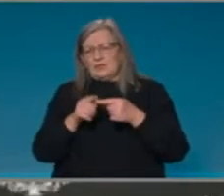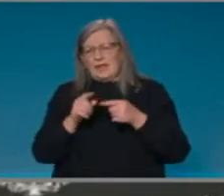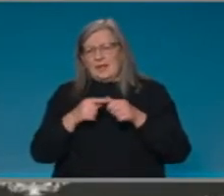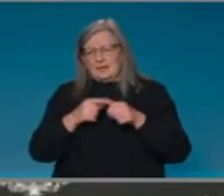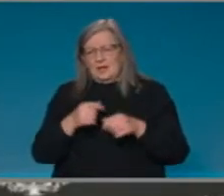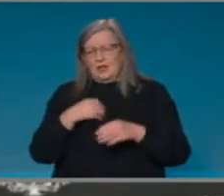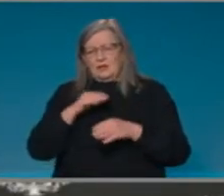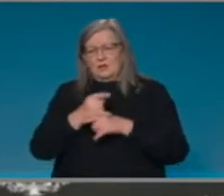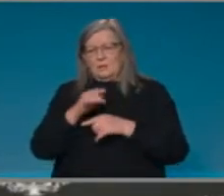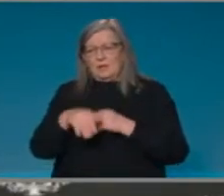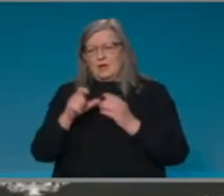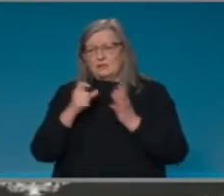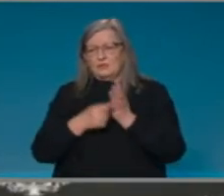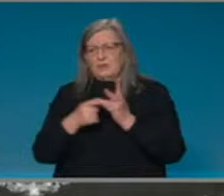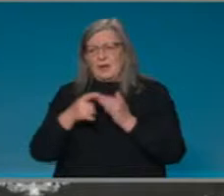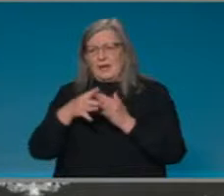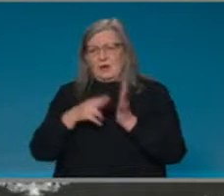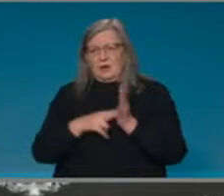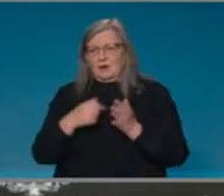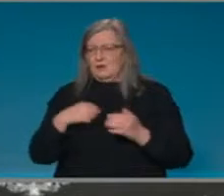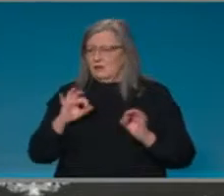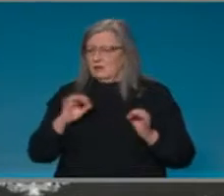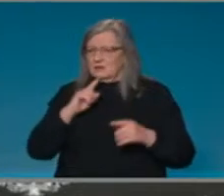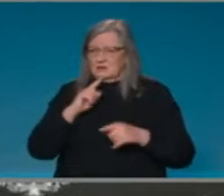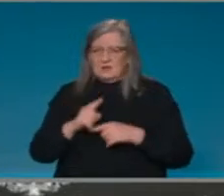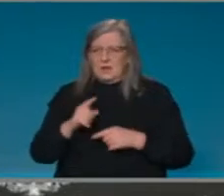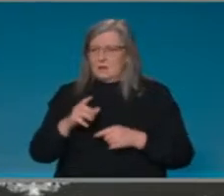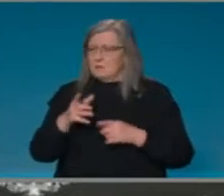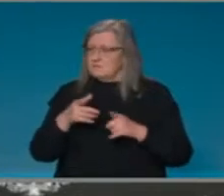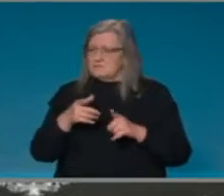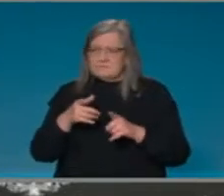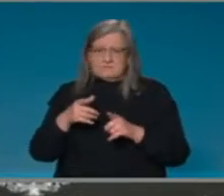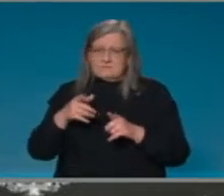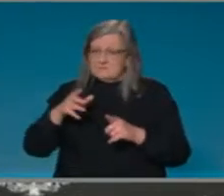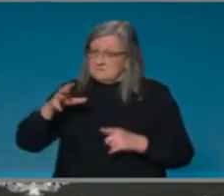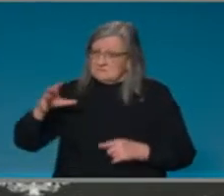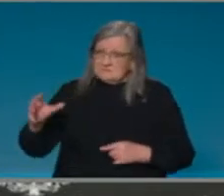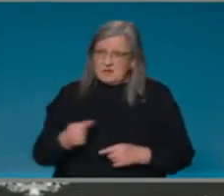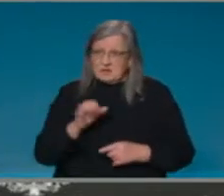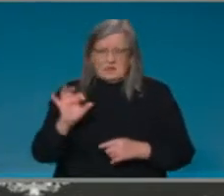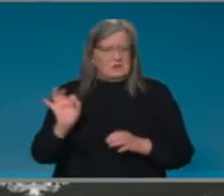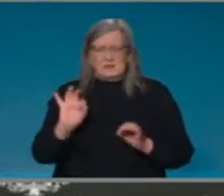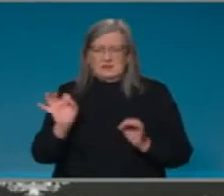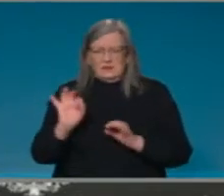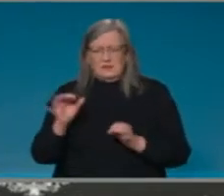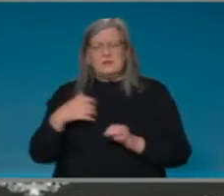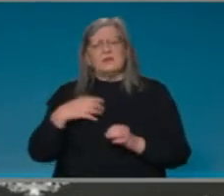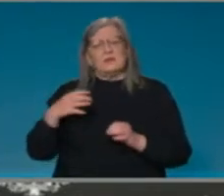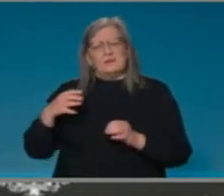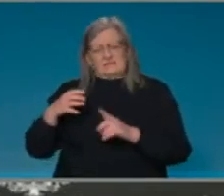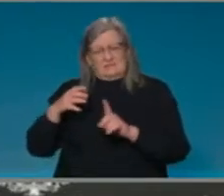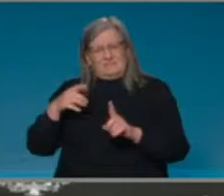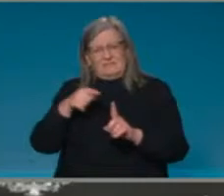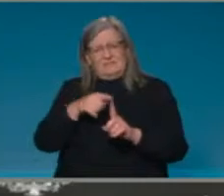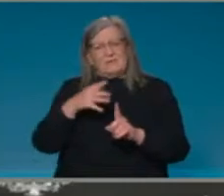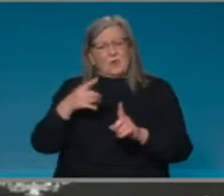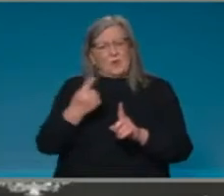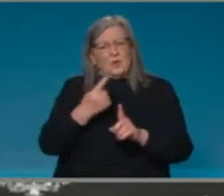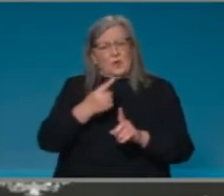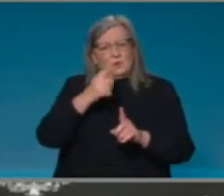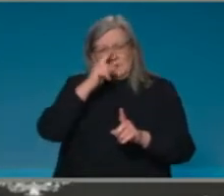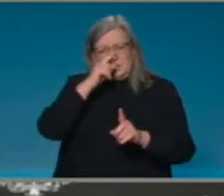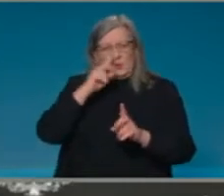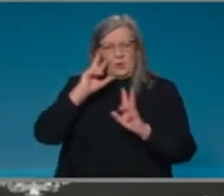circumstance of, uh, exceptional cases such as the protection of residents in, in aged care. Um, but it is a matter for them,